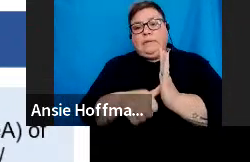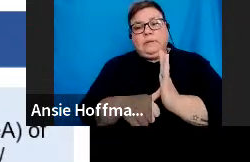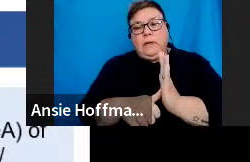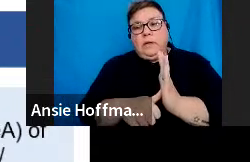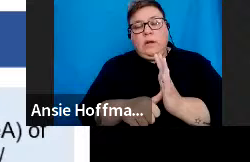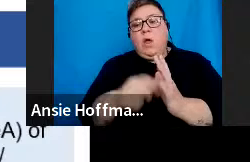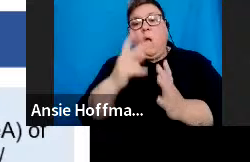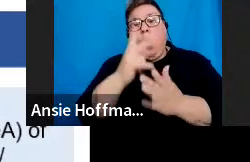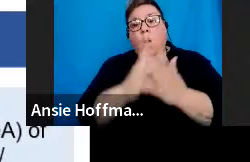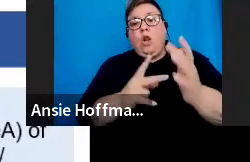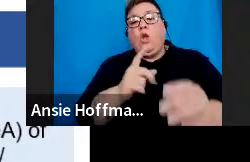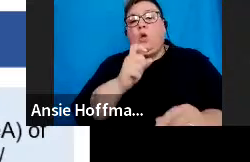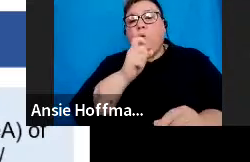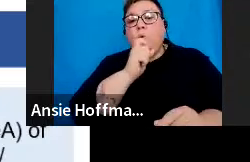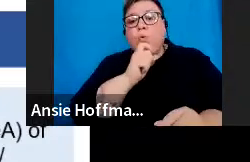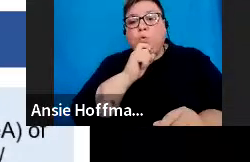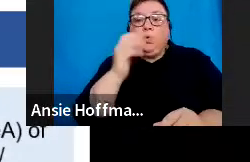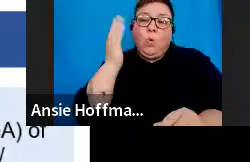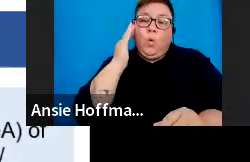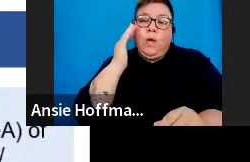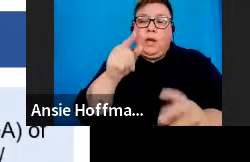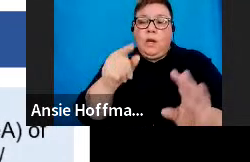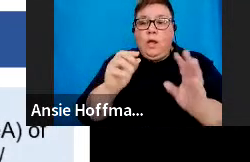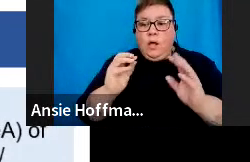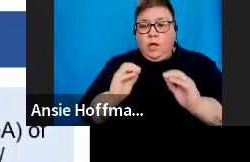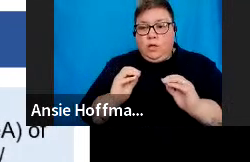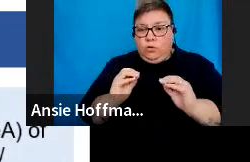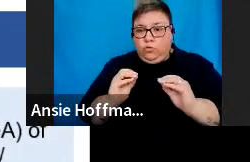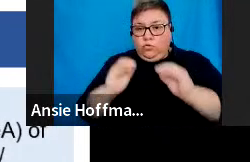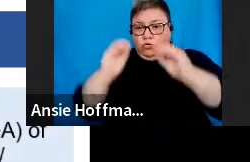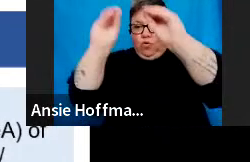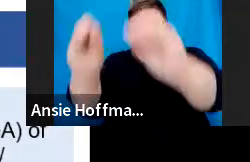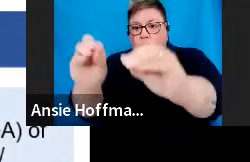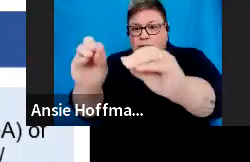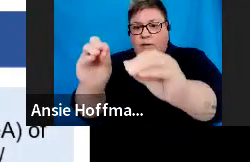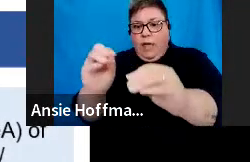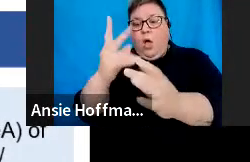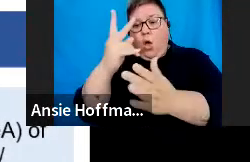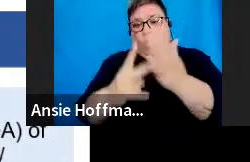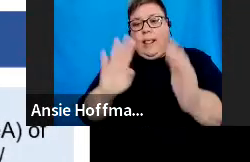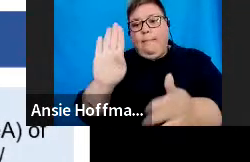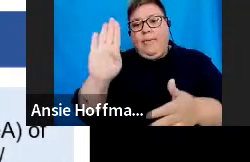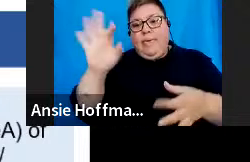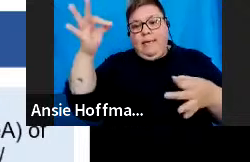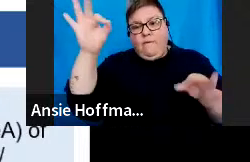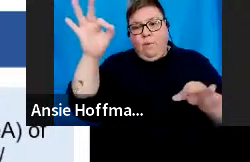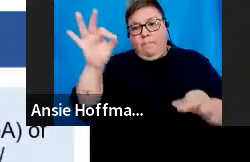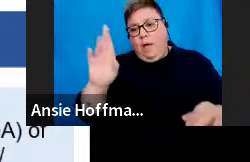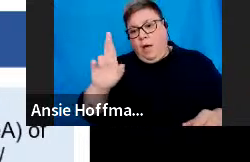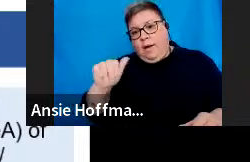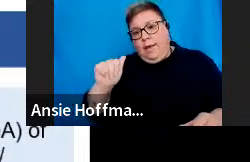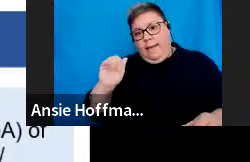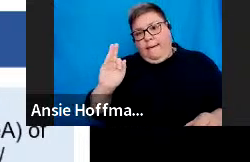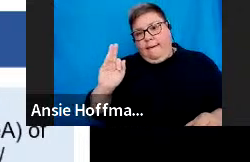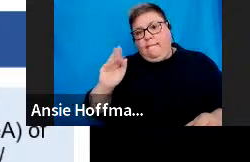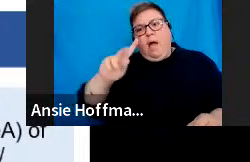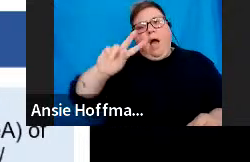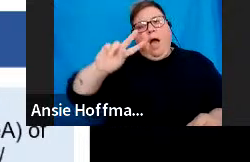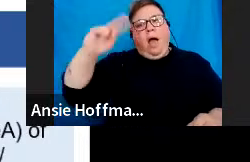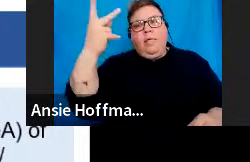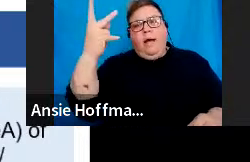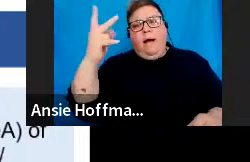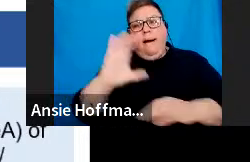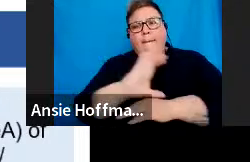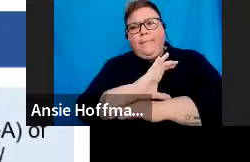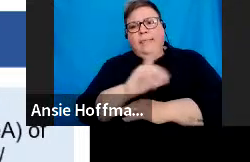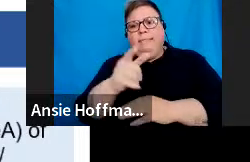if there is a transfer from an approved fund to a RAF. Okay. So, form B may not be used for